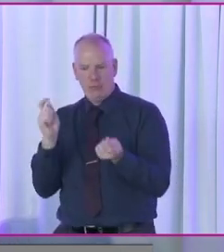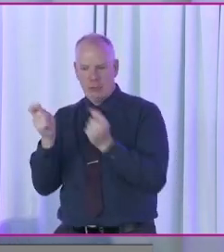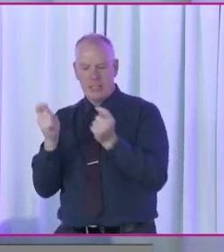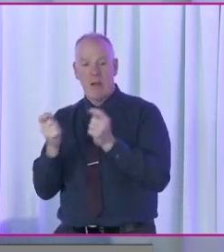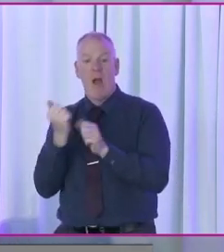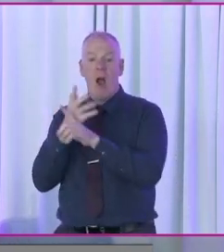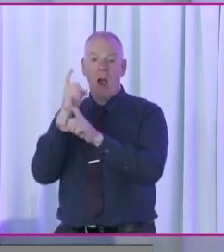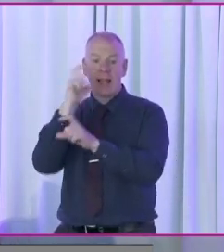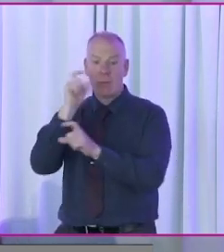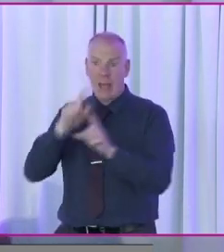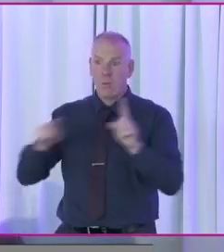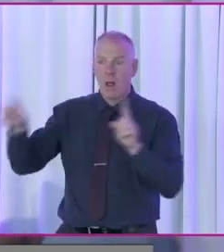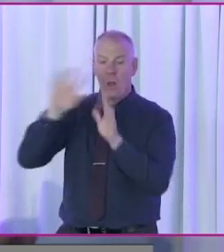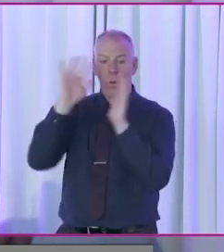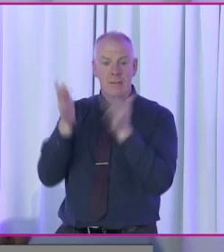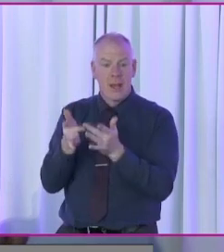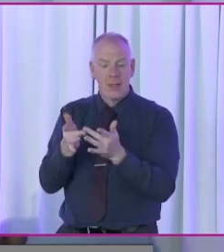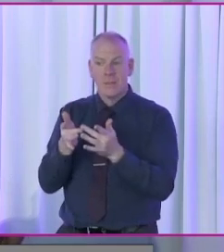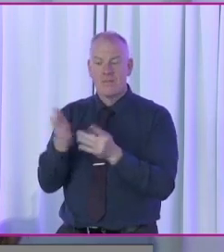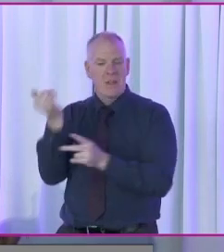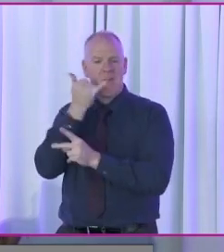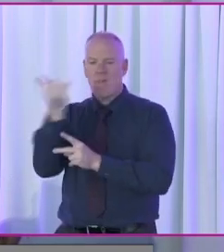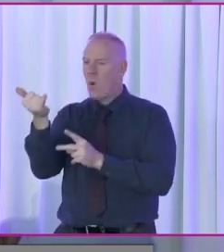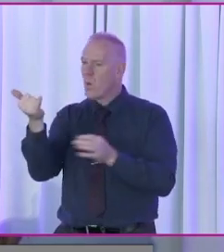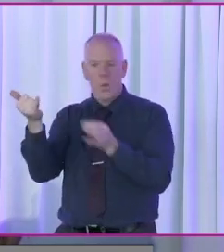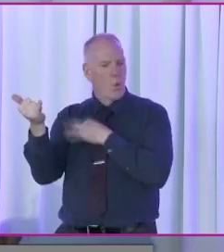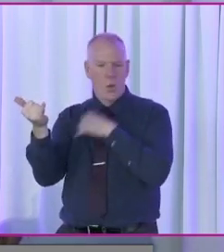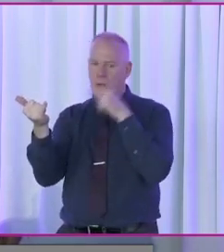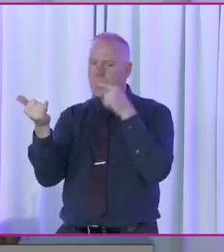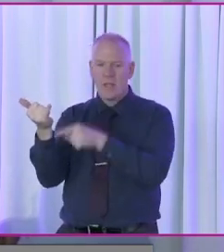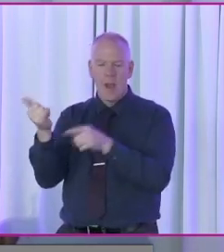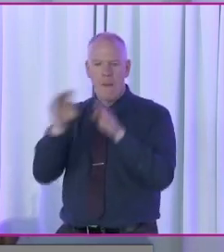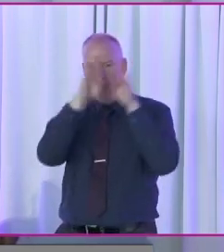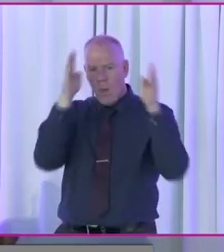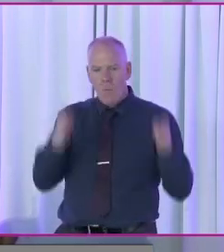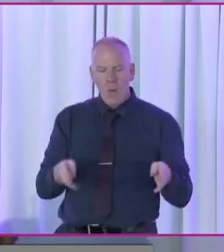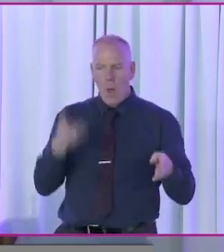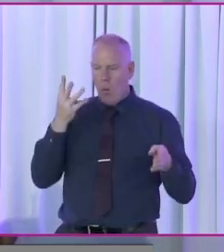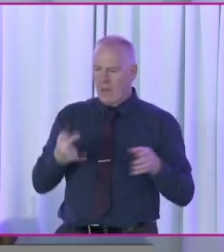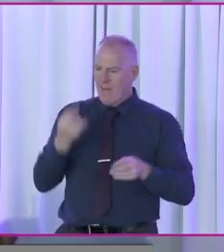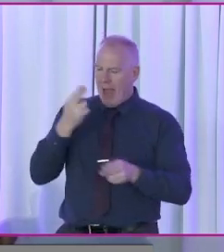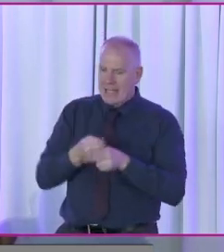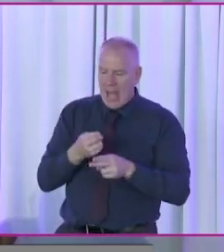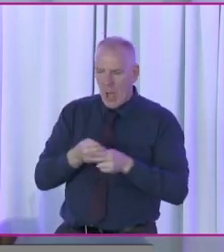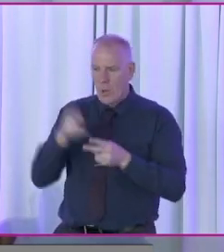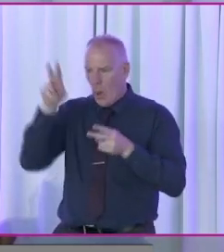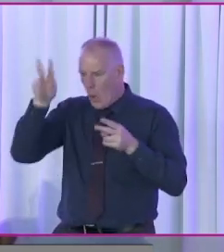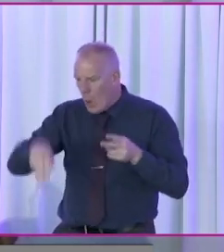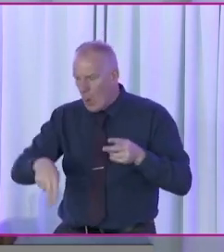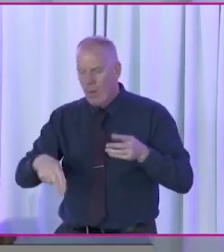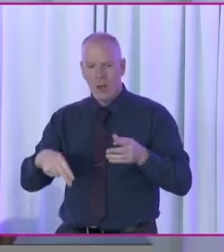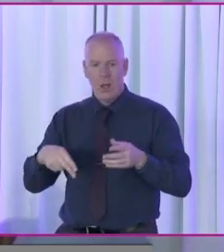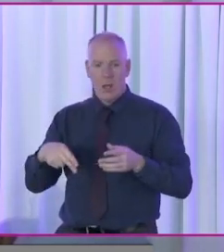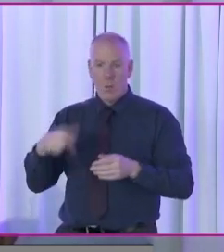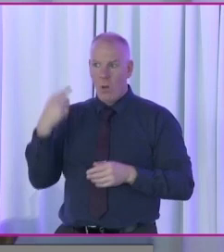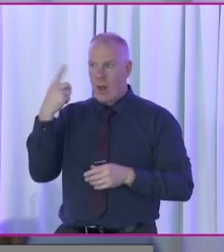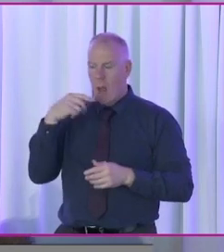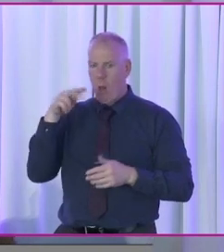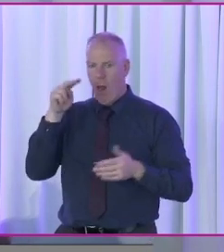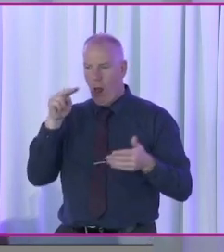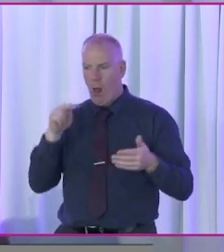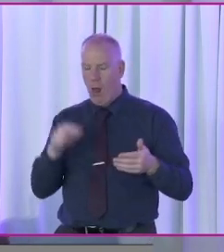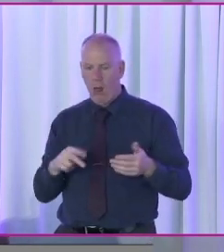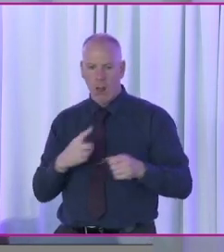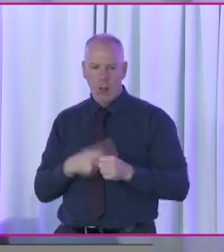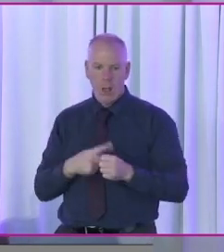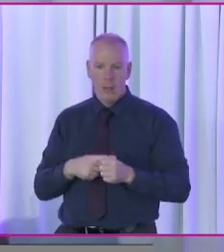the council sites, phone vote, phone is no good if you're in a polling vote to find out, go cycle through the candidates, because it'll take an hour. If